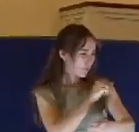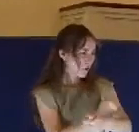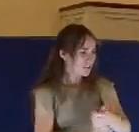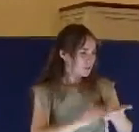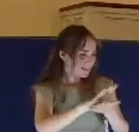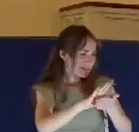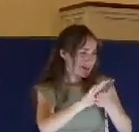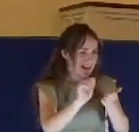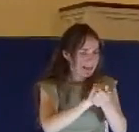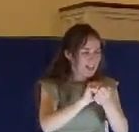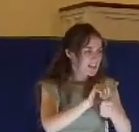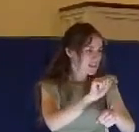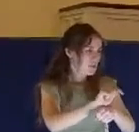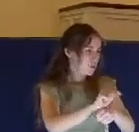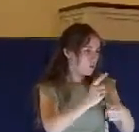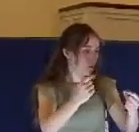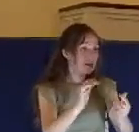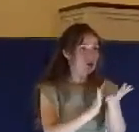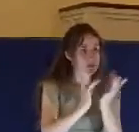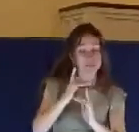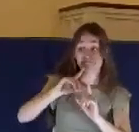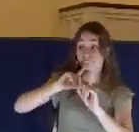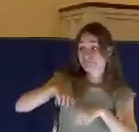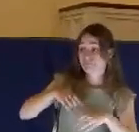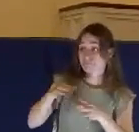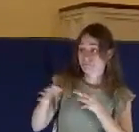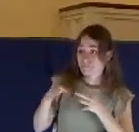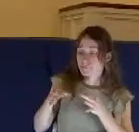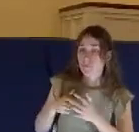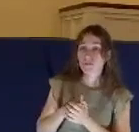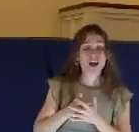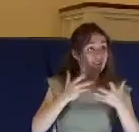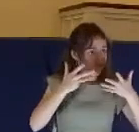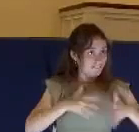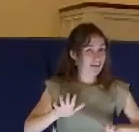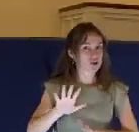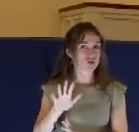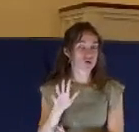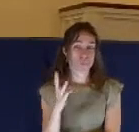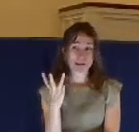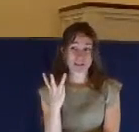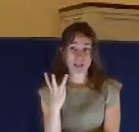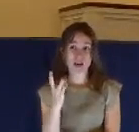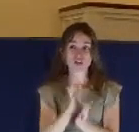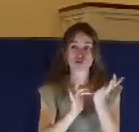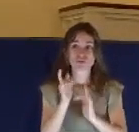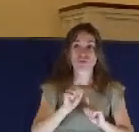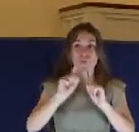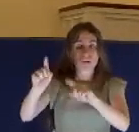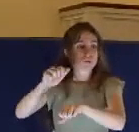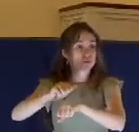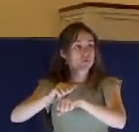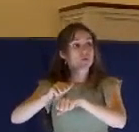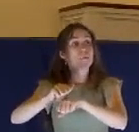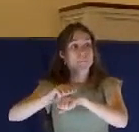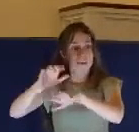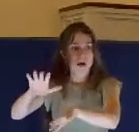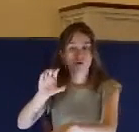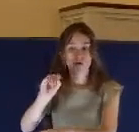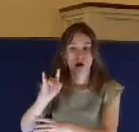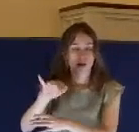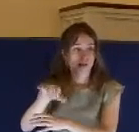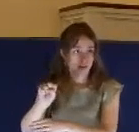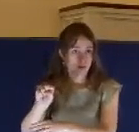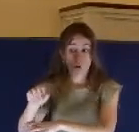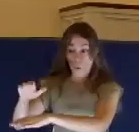disciples, he left the temple and went up to Mount Olives. And that's where he gave his Mount Olivet discourse. On Wednesday, he warns the